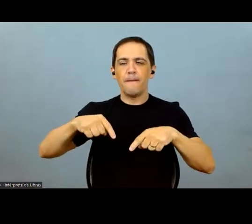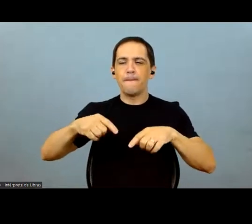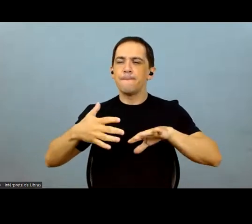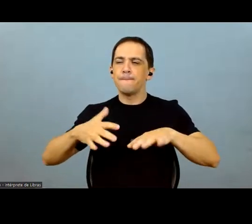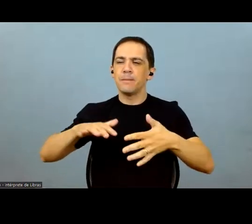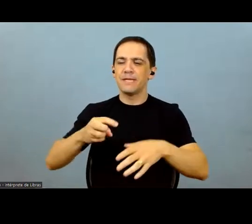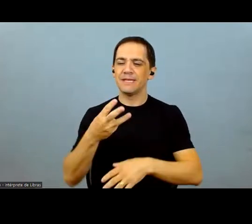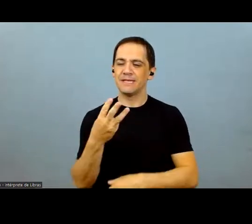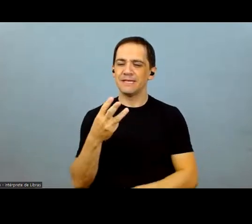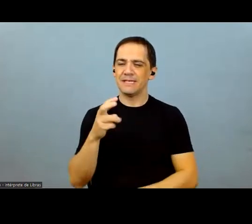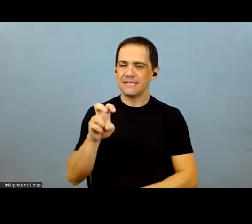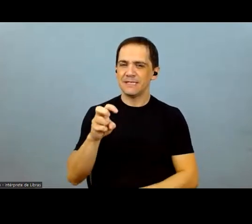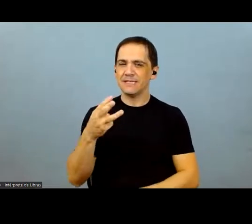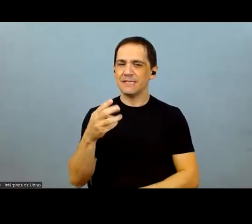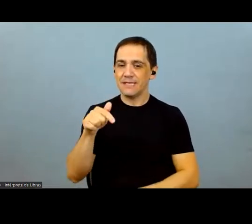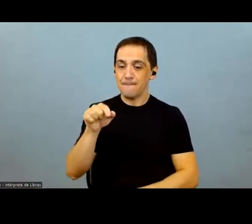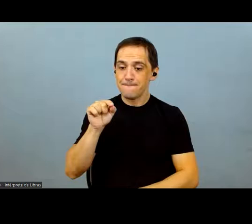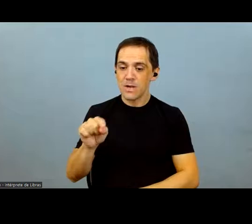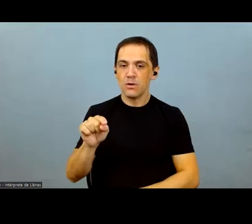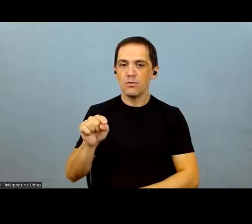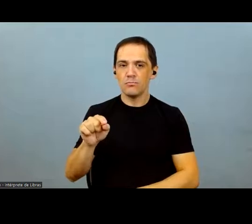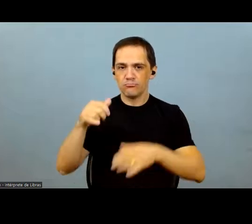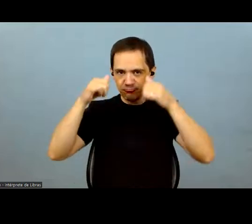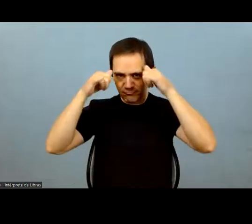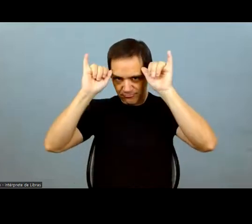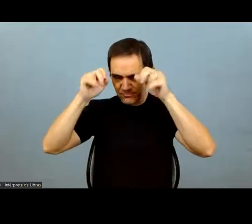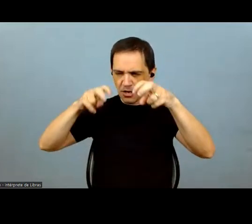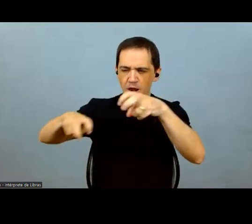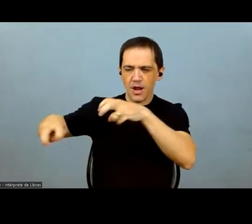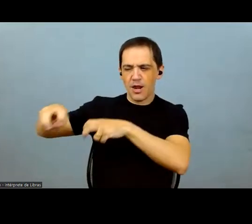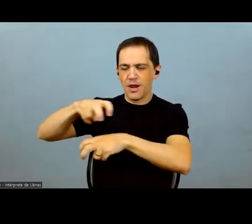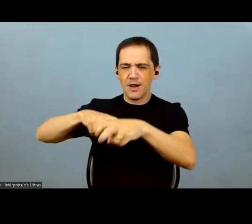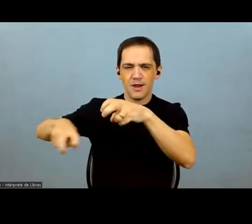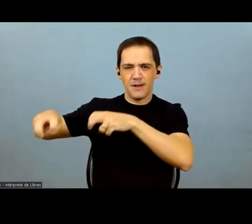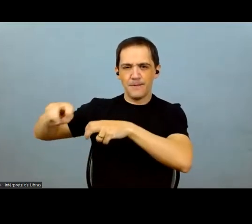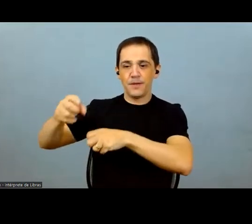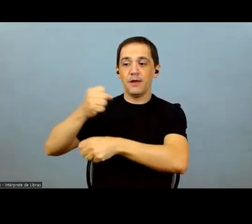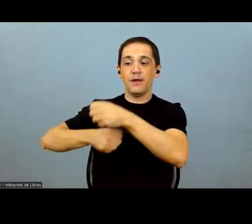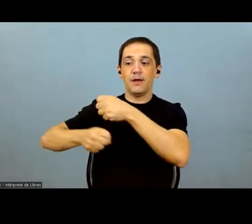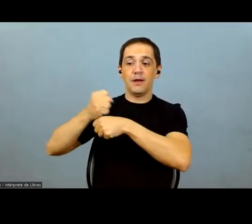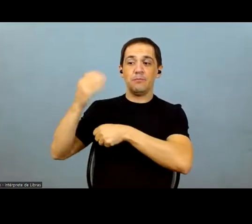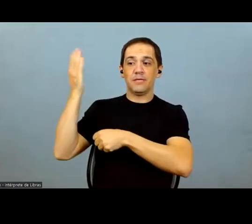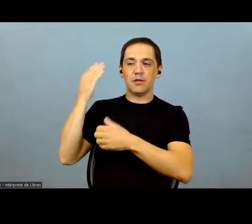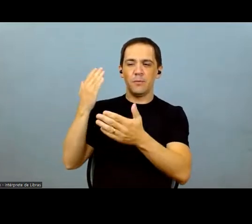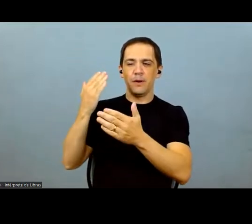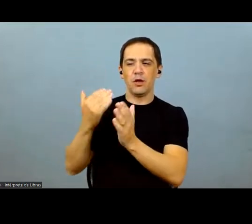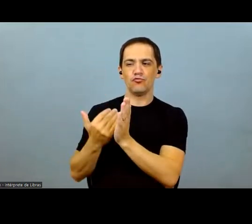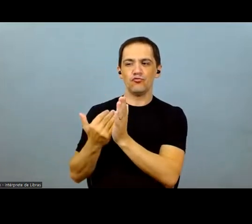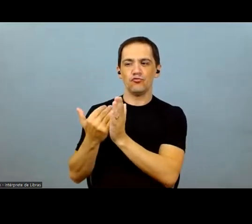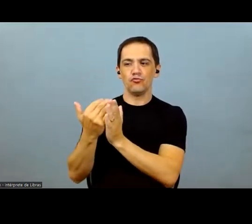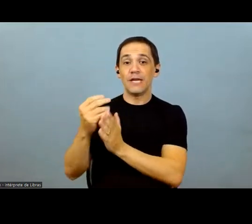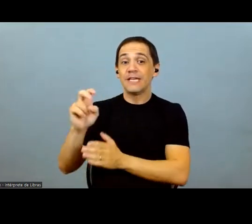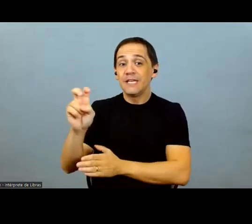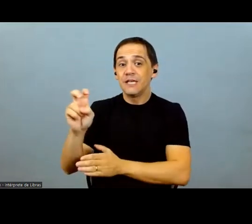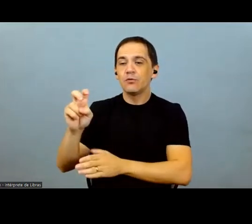working on 35 head of cattle. Last year, we had 28,000 head of